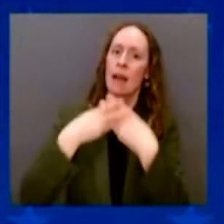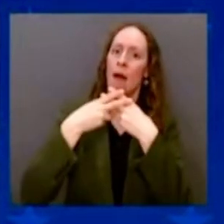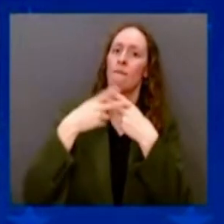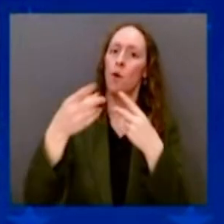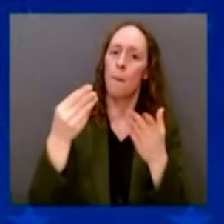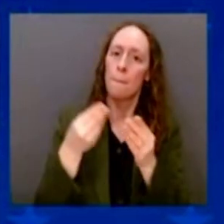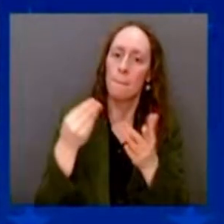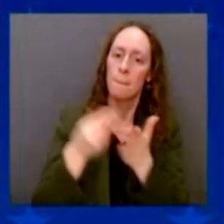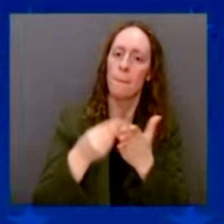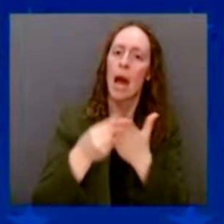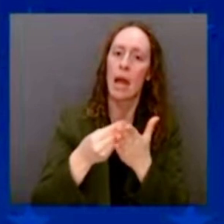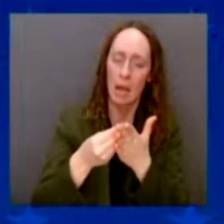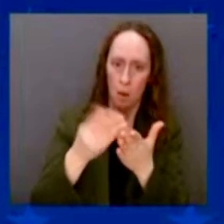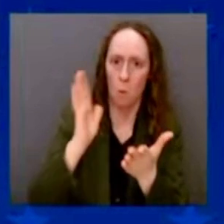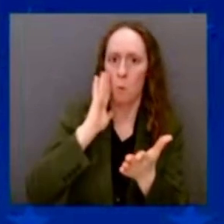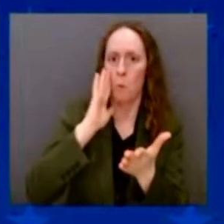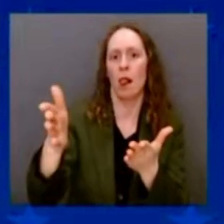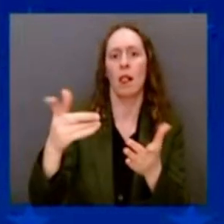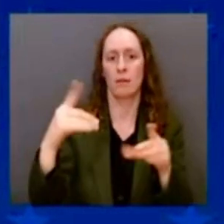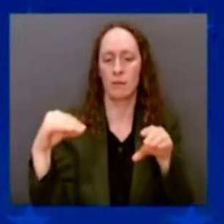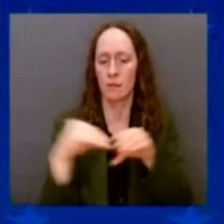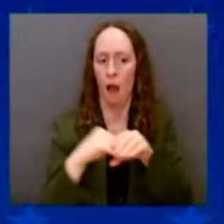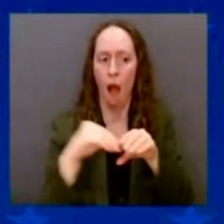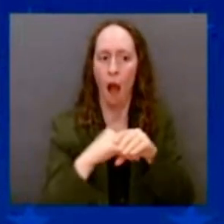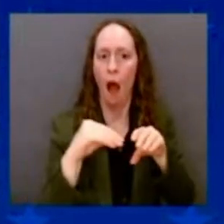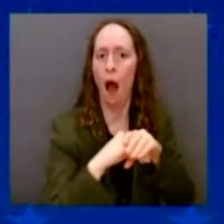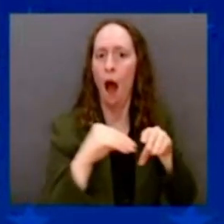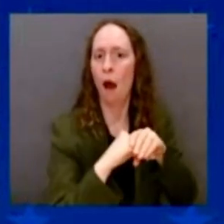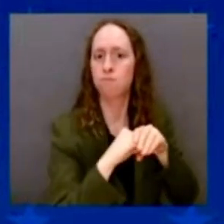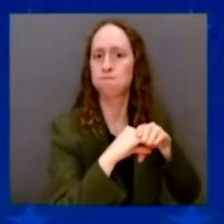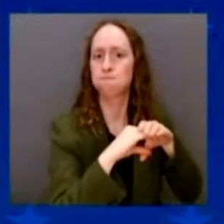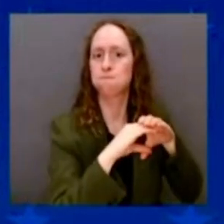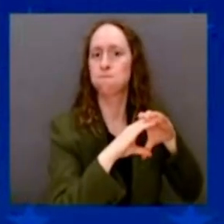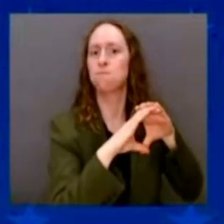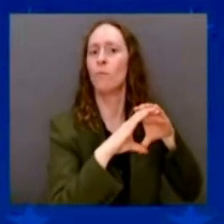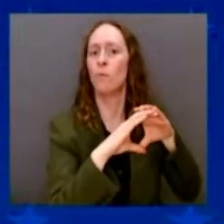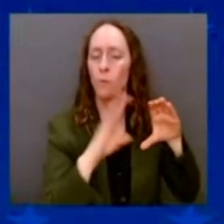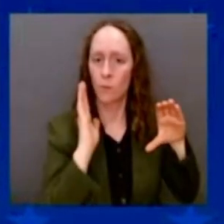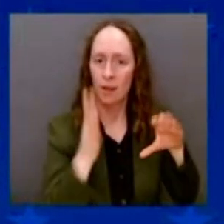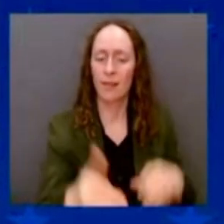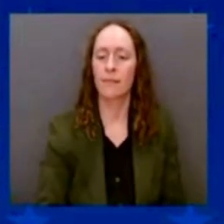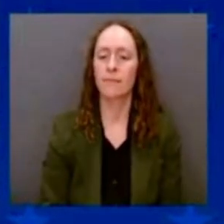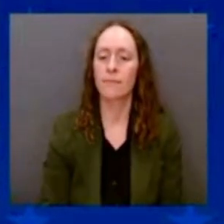create 12 million new jobs in two years.